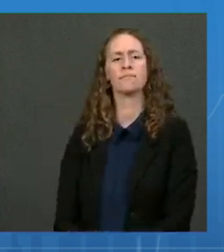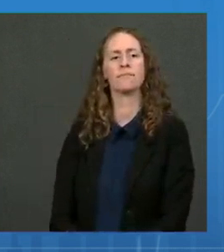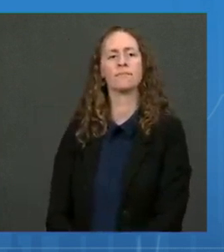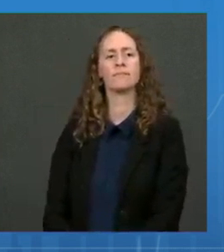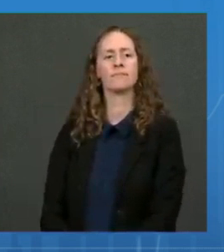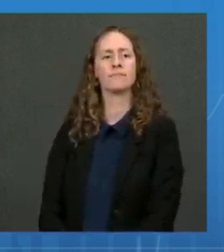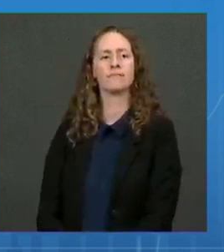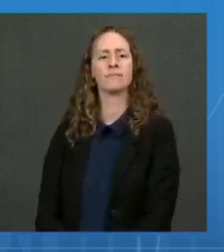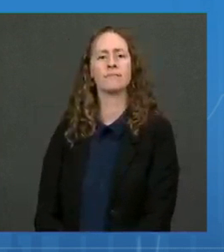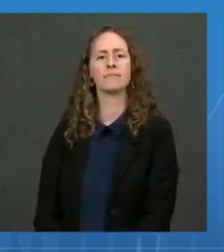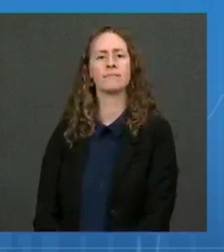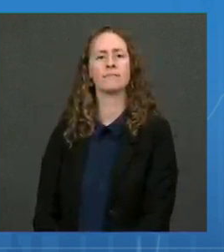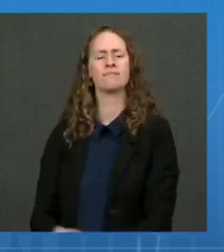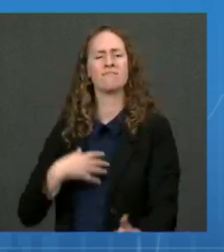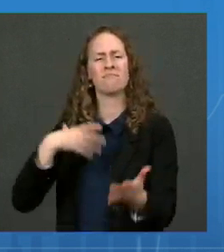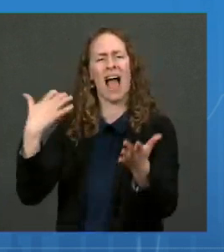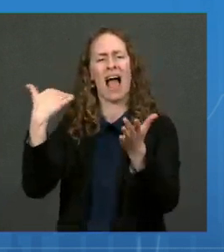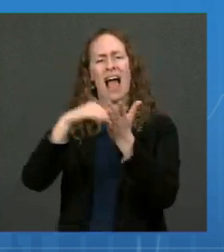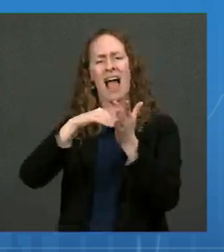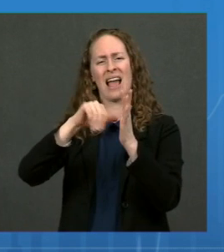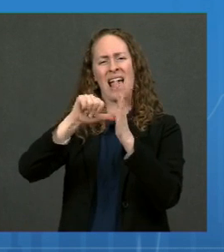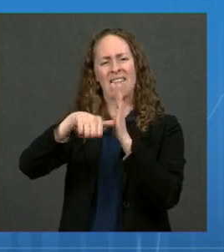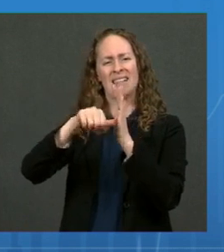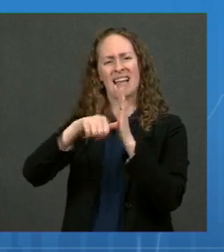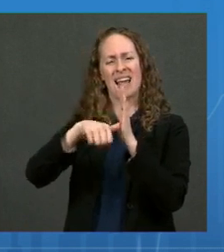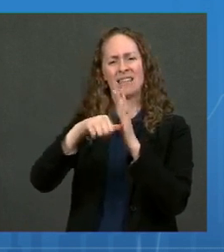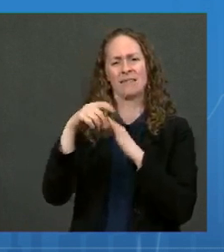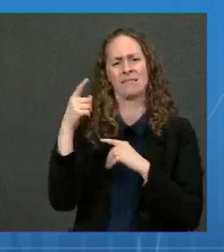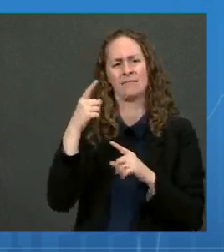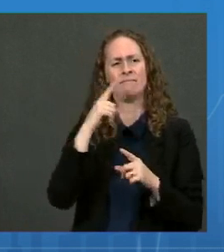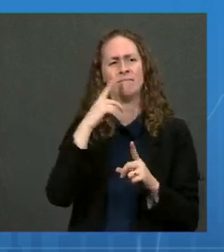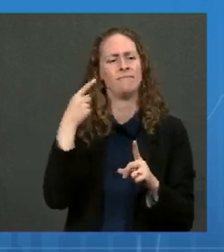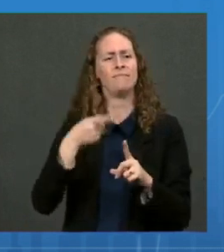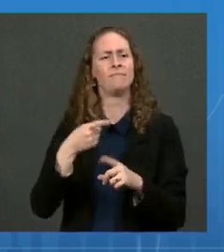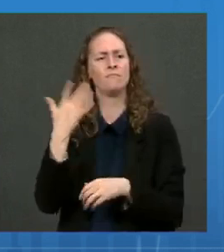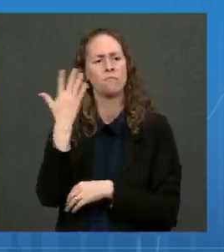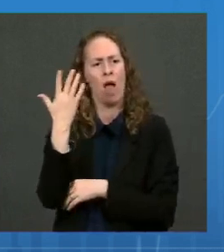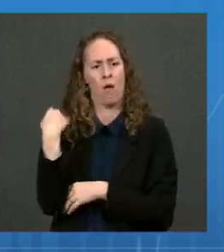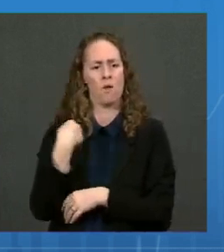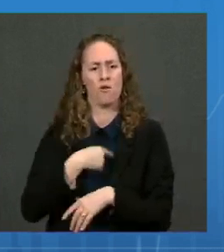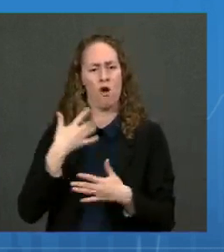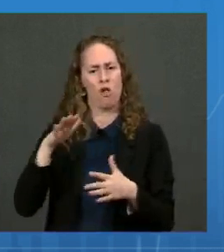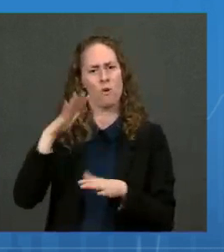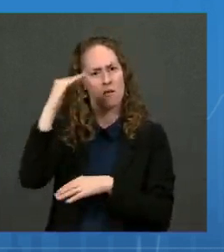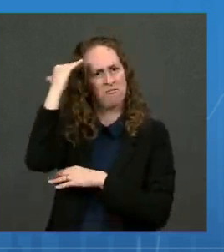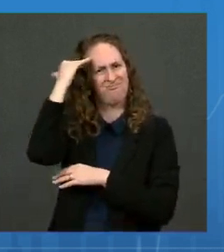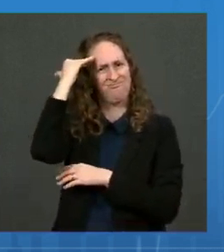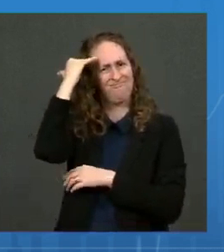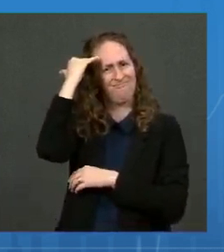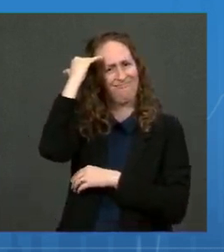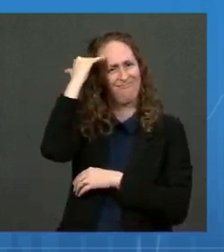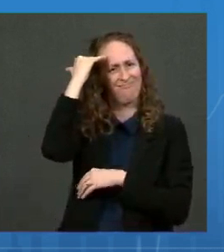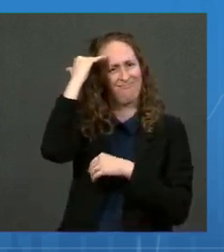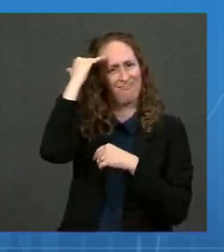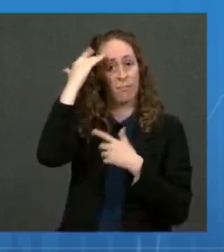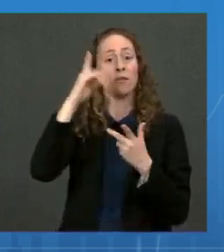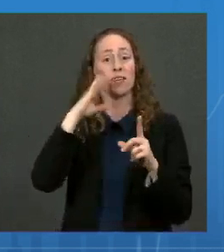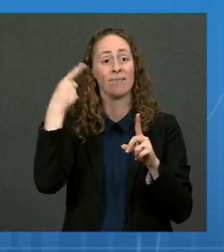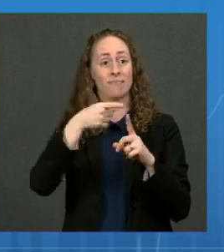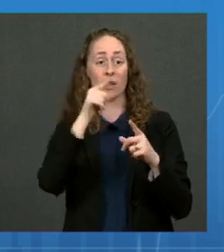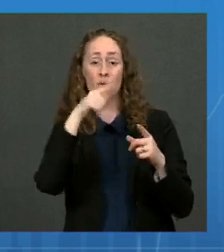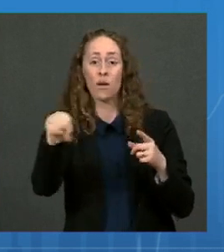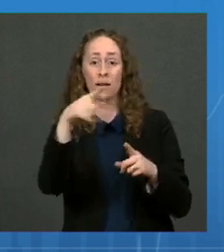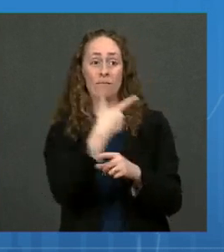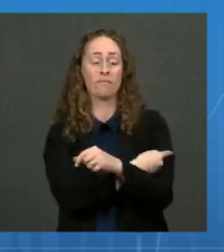Dr. Walensky both said, which is we should focus on what we do know. And what we do know is that getting people vaccinated is the best way to accelerate